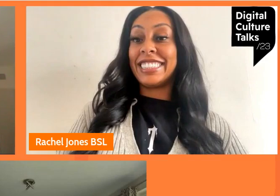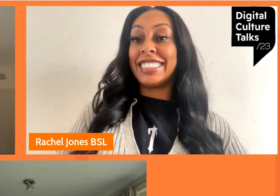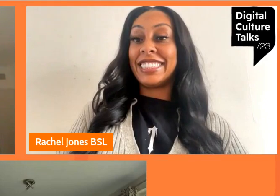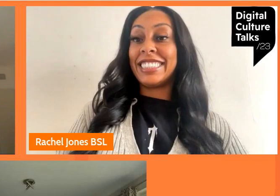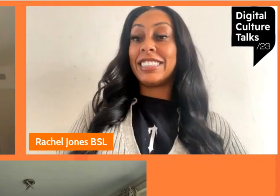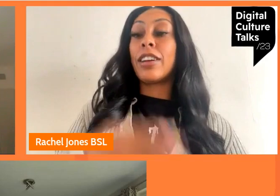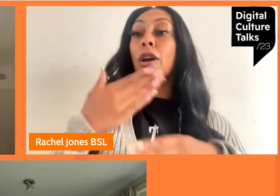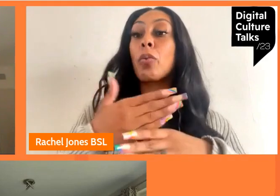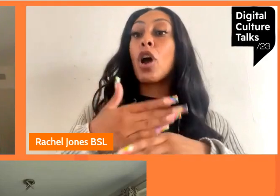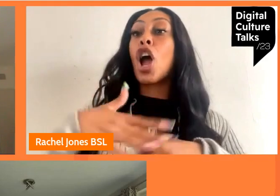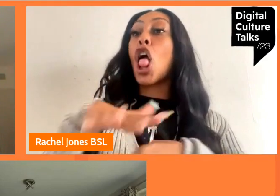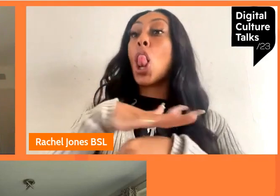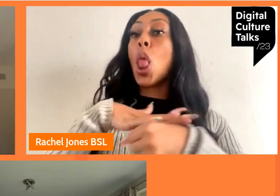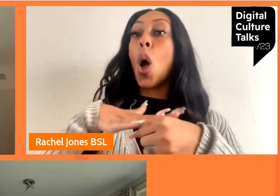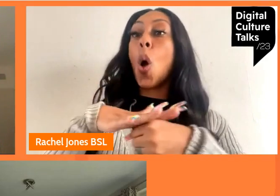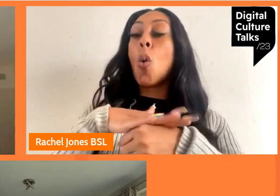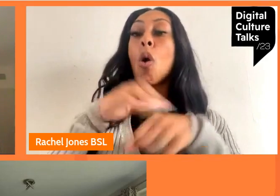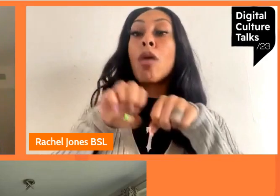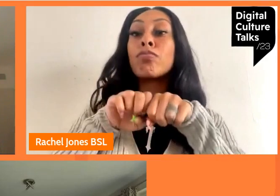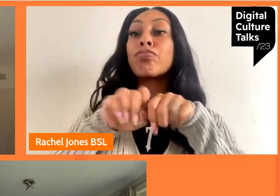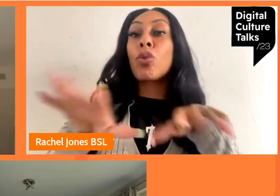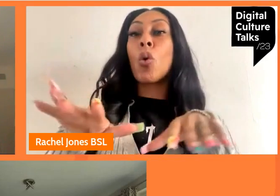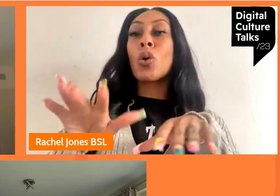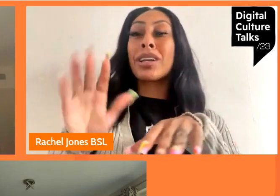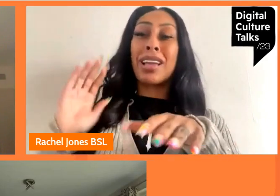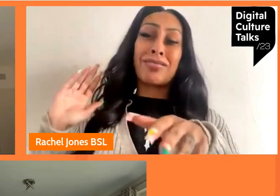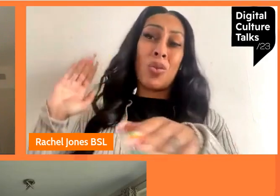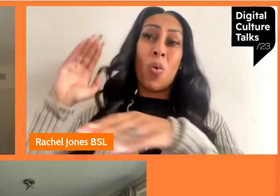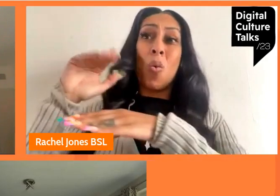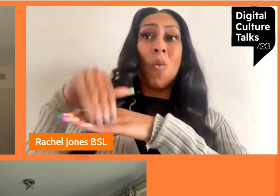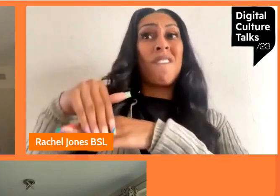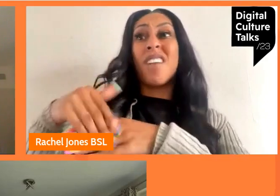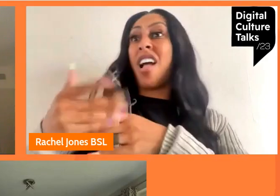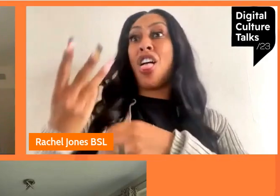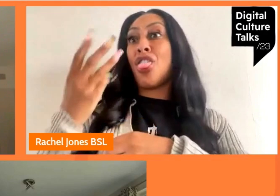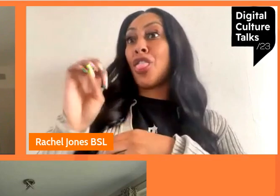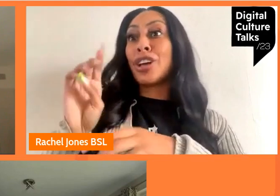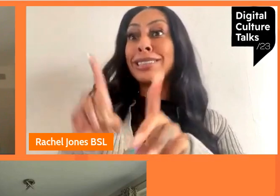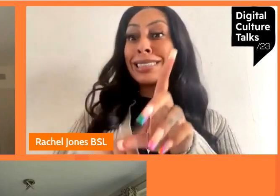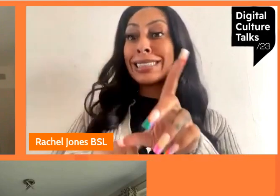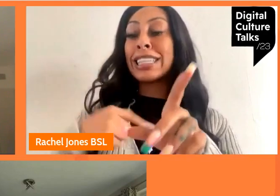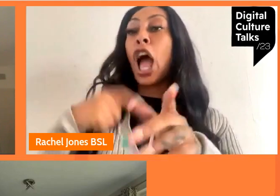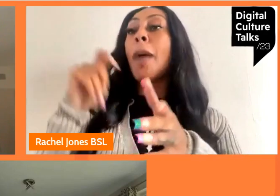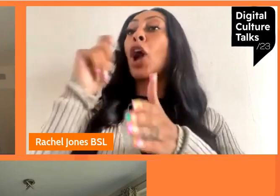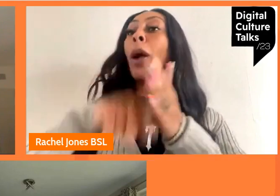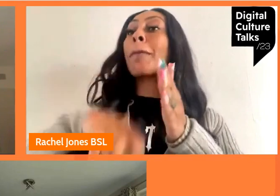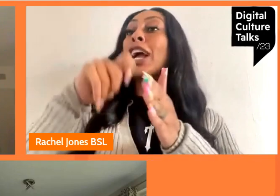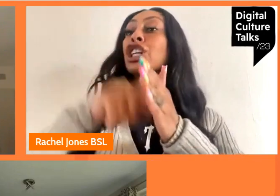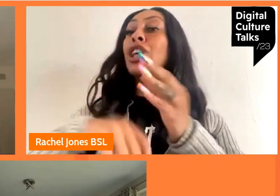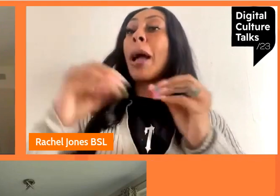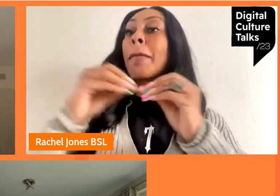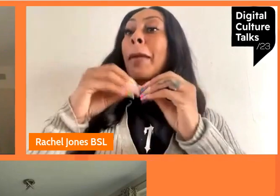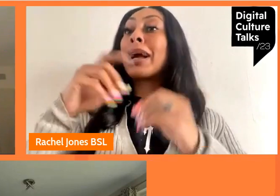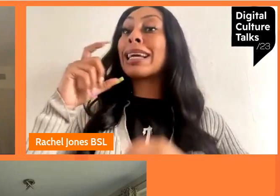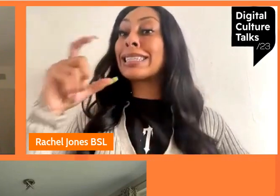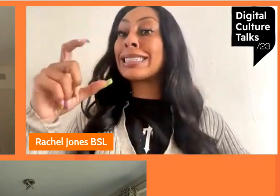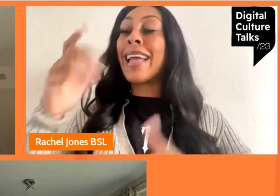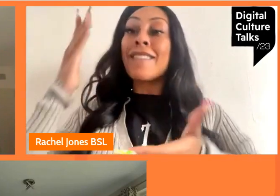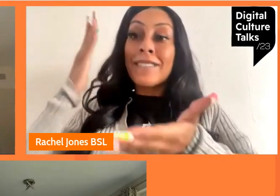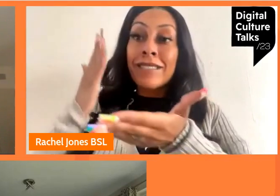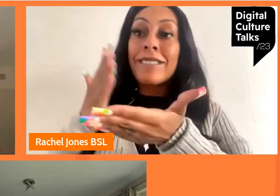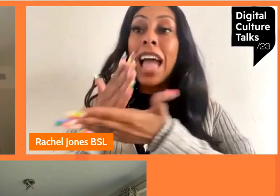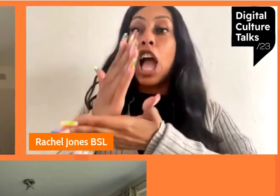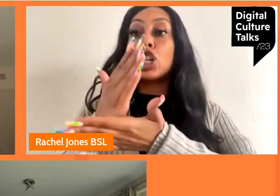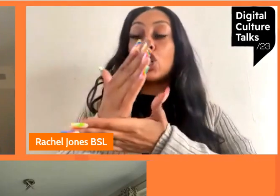in local broadcasting for over 30 years i'm currently a commissioner for the bbc uh commissioning factual content right